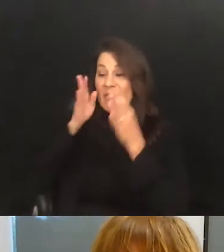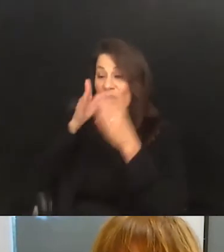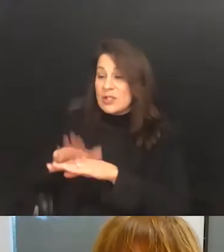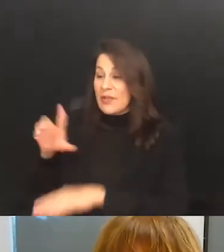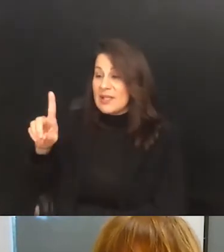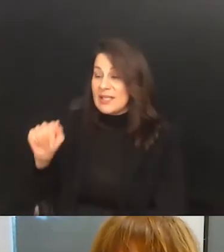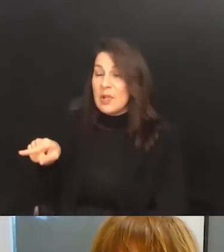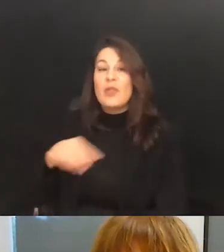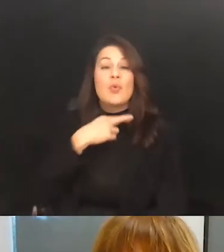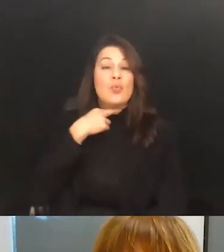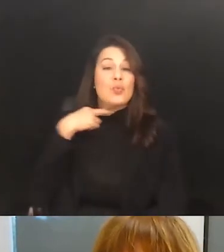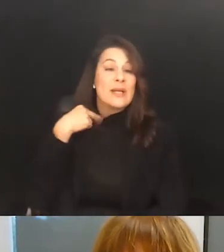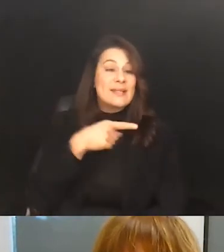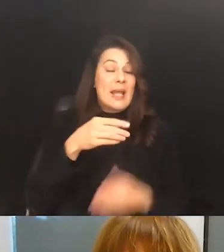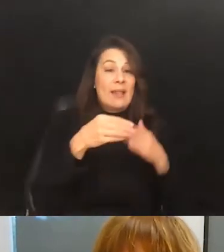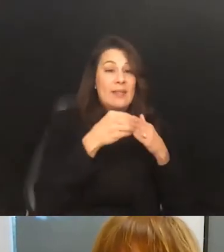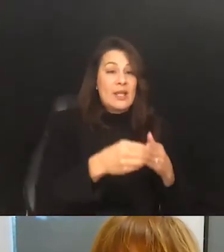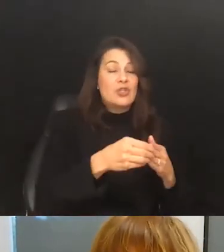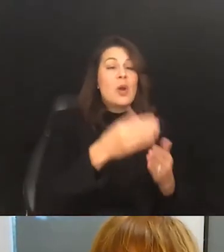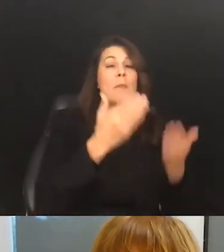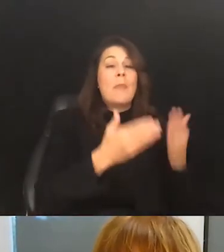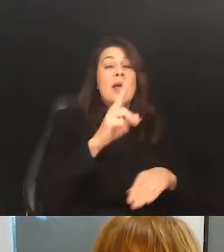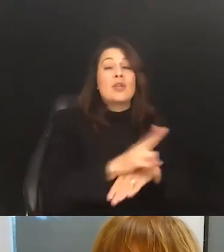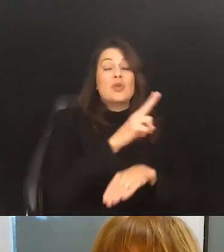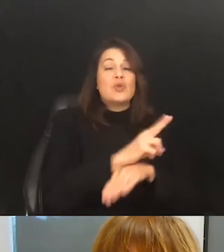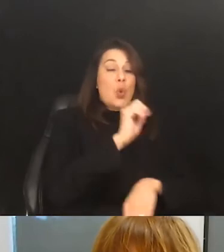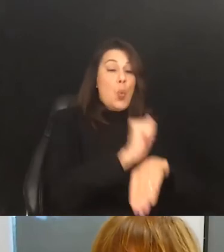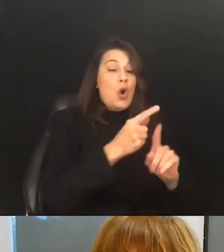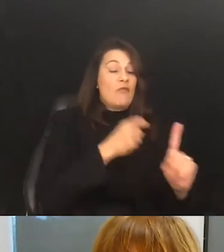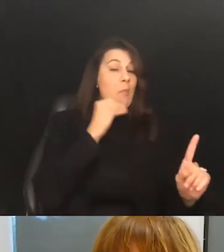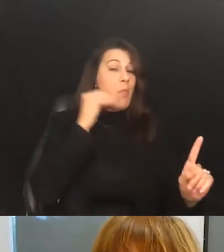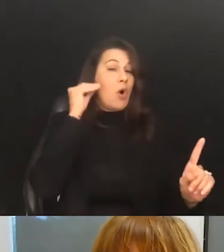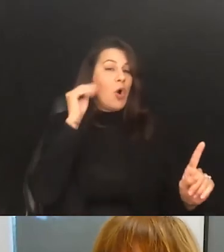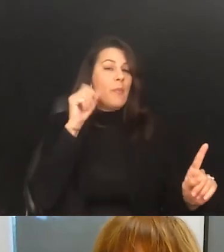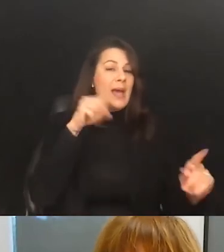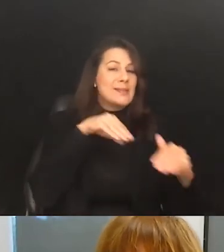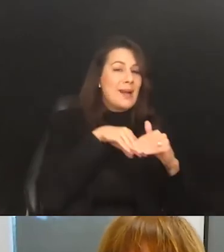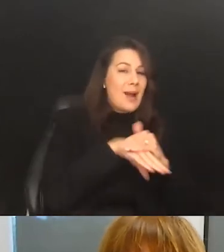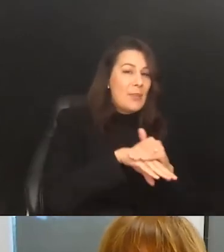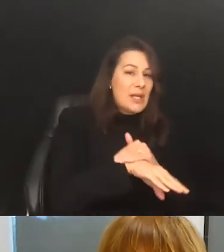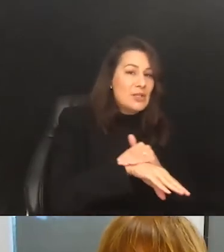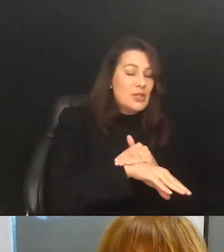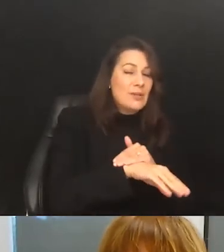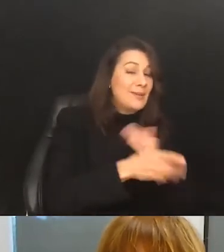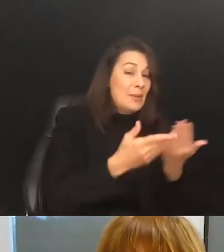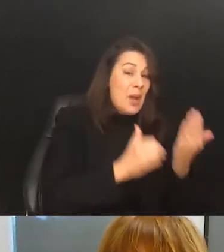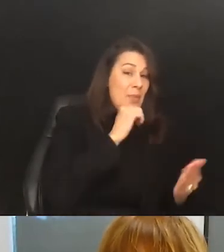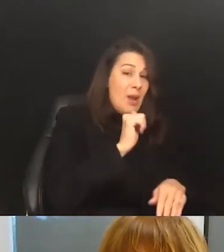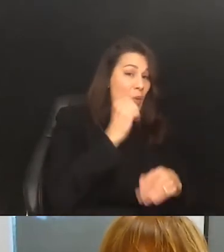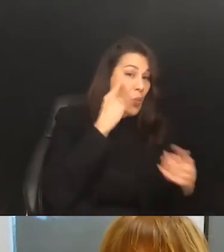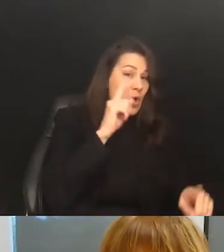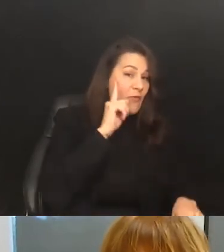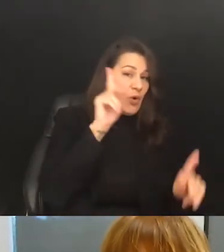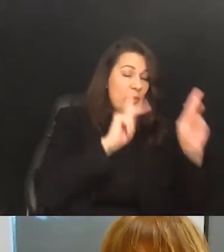a risk that the leadership might use work from home as an accommodation measure, which might not work for many people with disabilities.